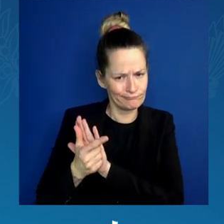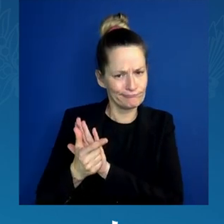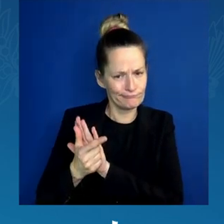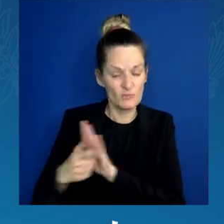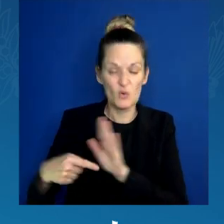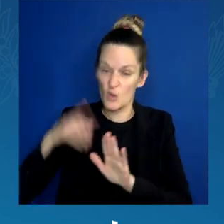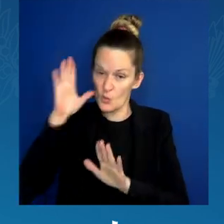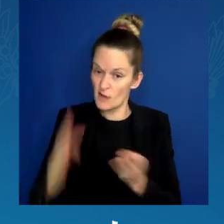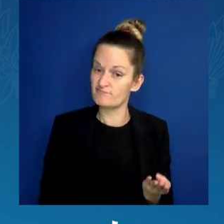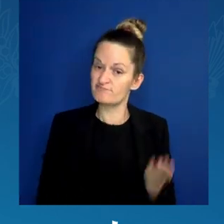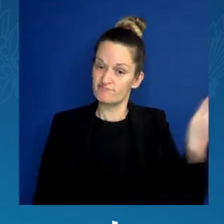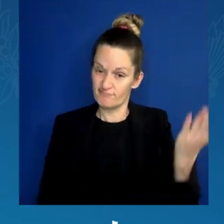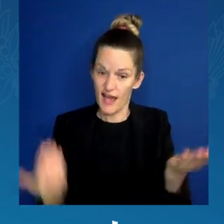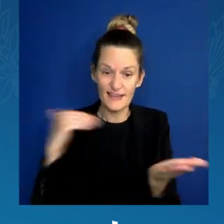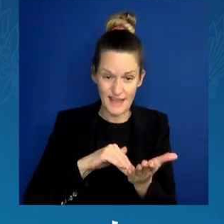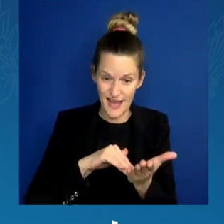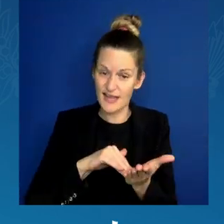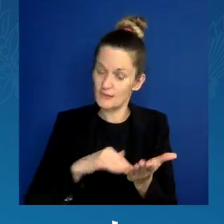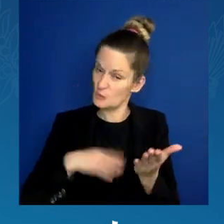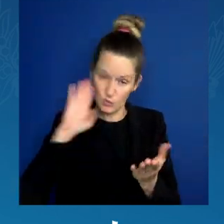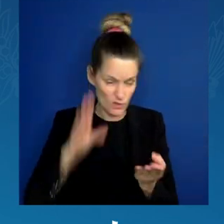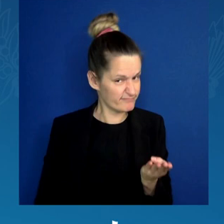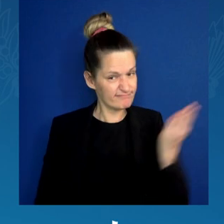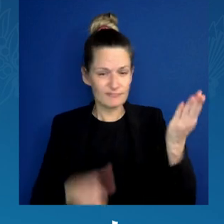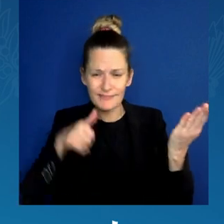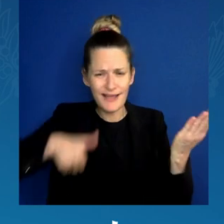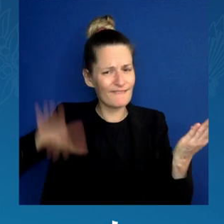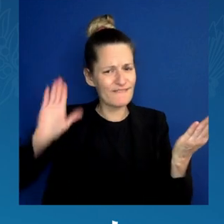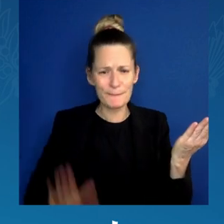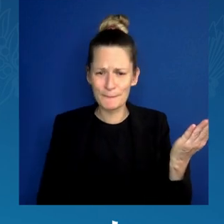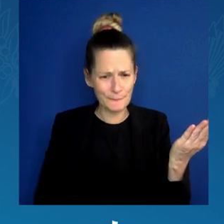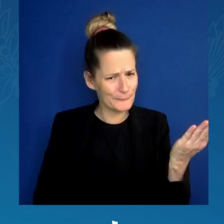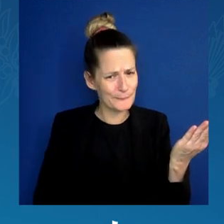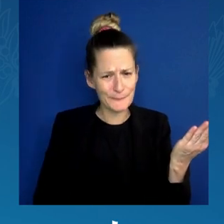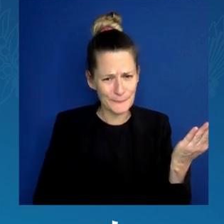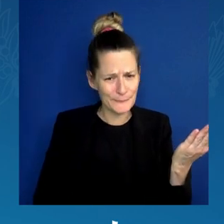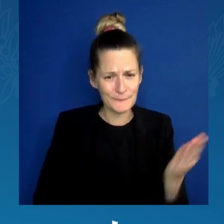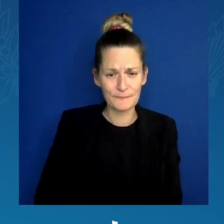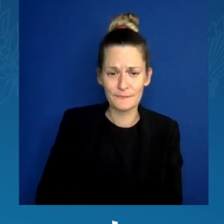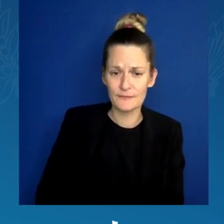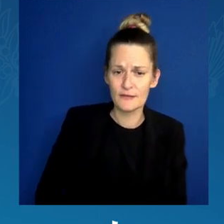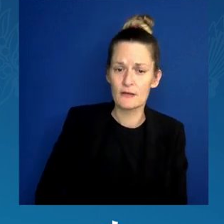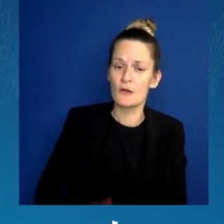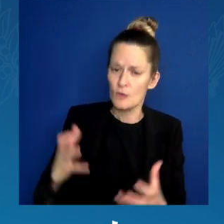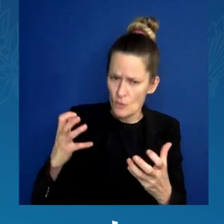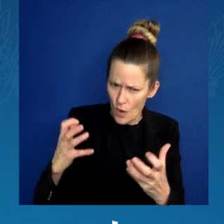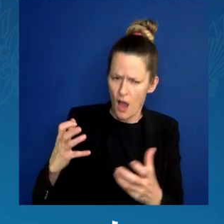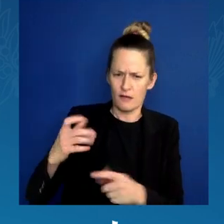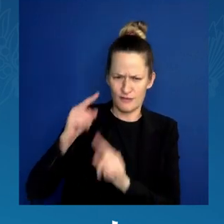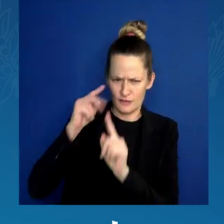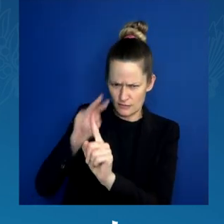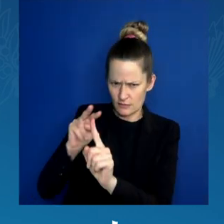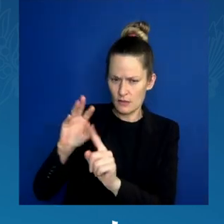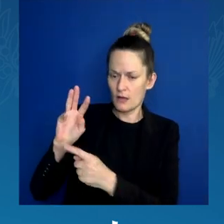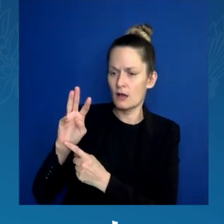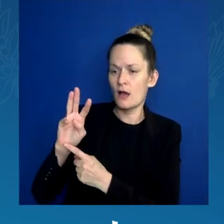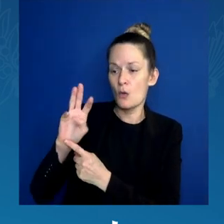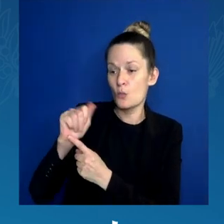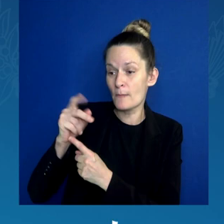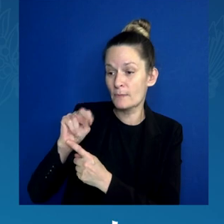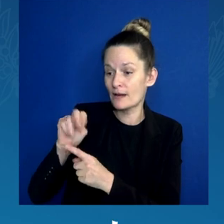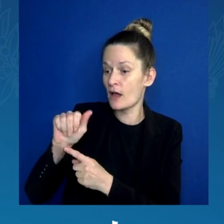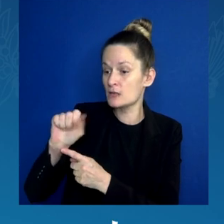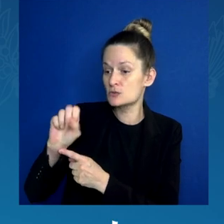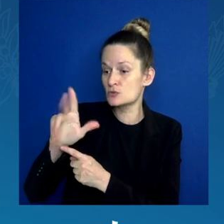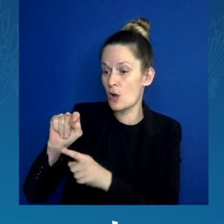They are weapons of war and have no place on the streets of a civilized society.